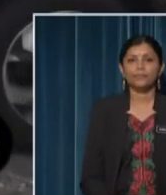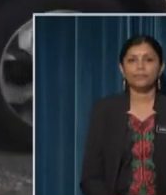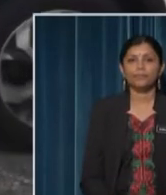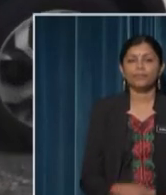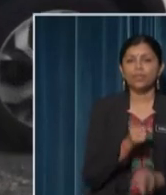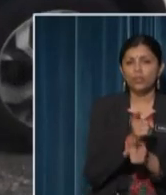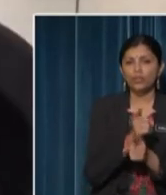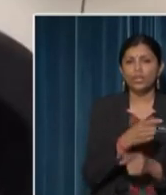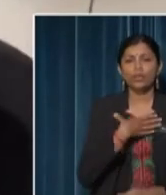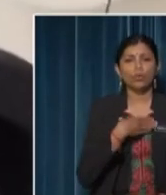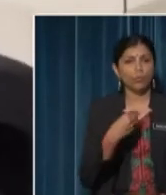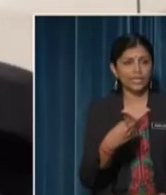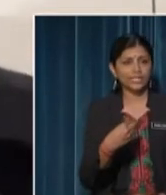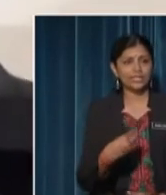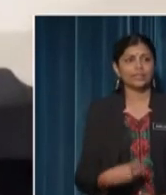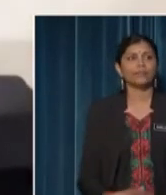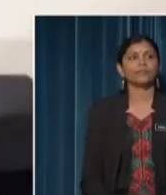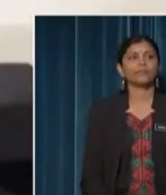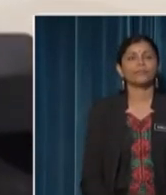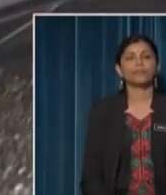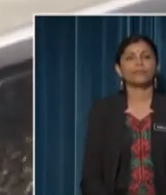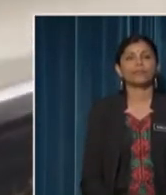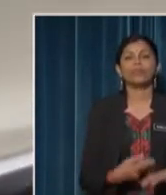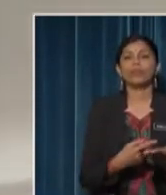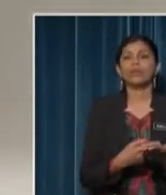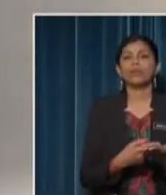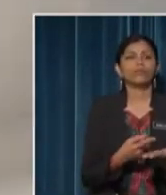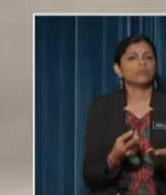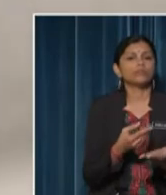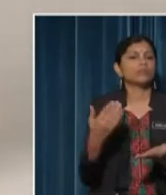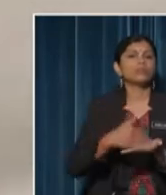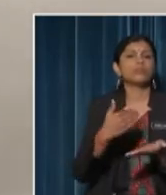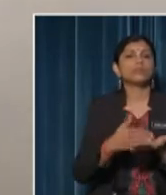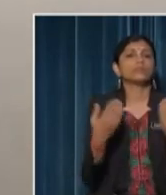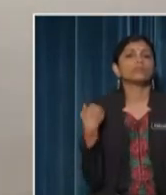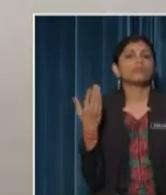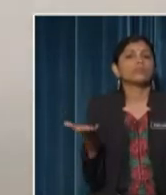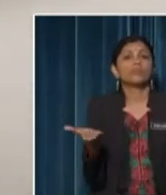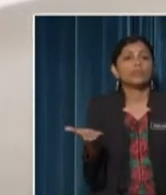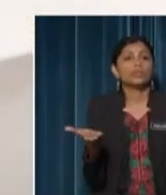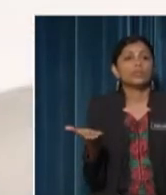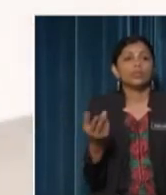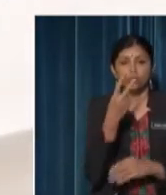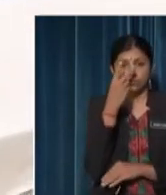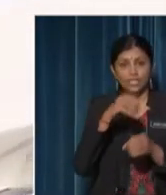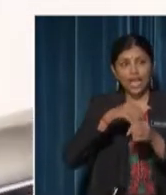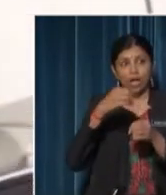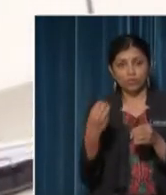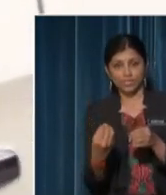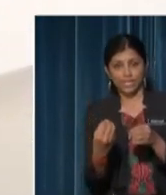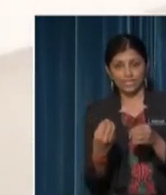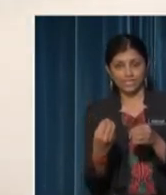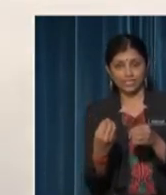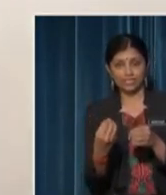Right, it is white What else does a car have? Let's look at the outside of the